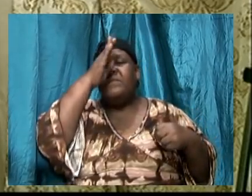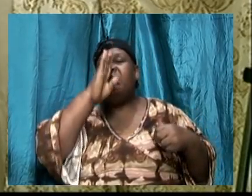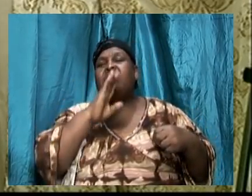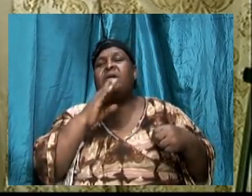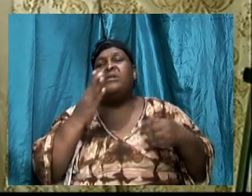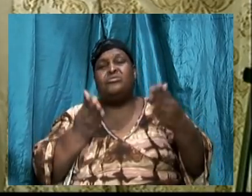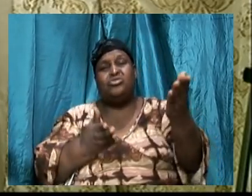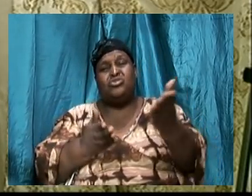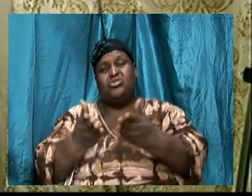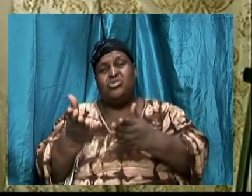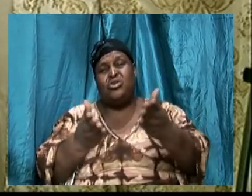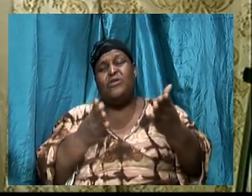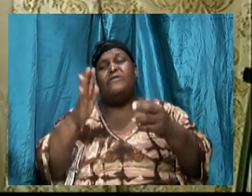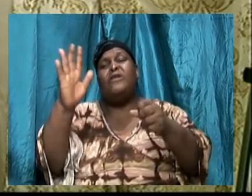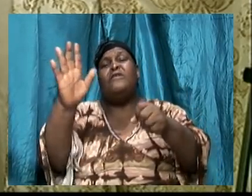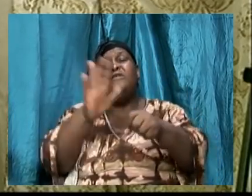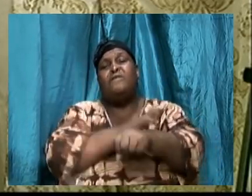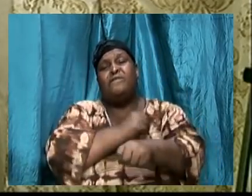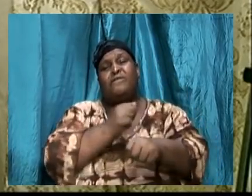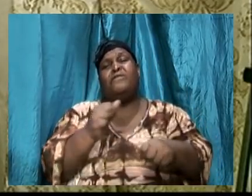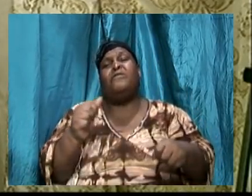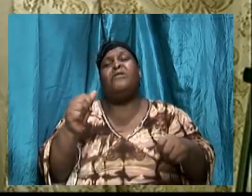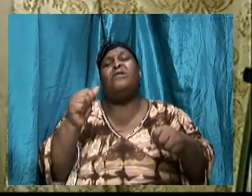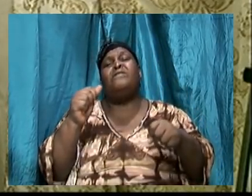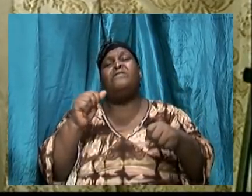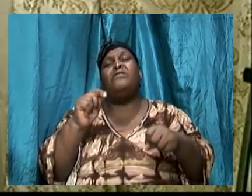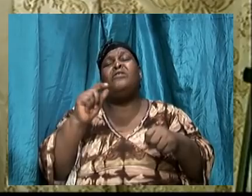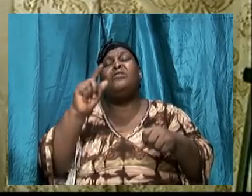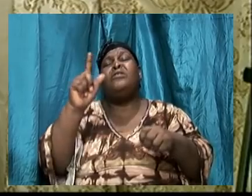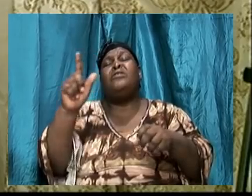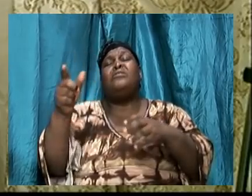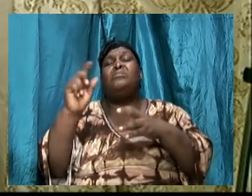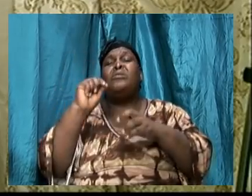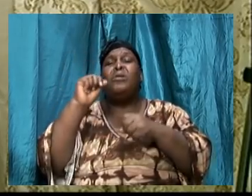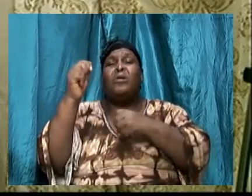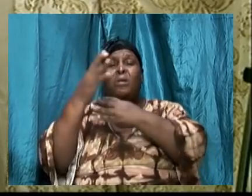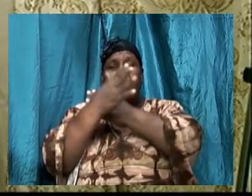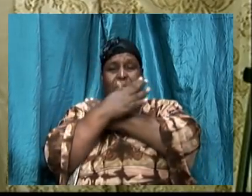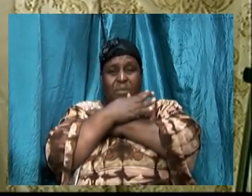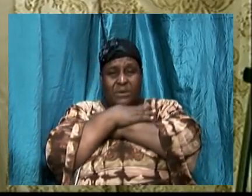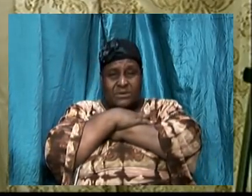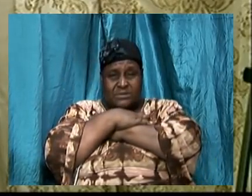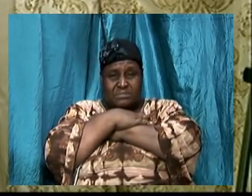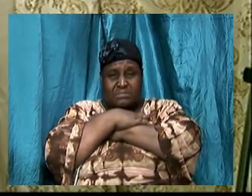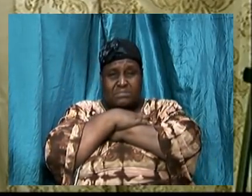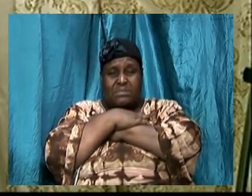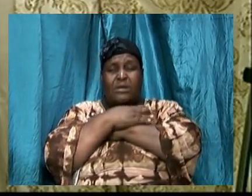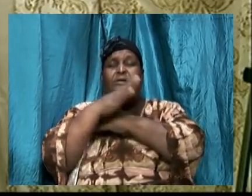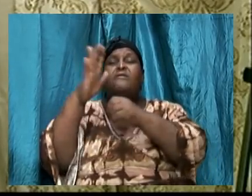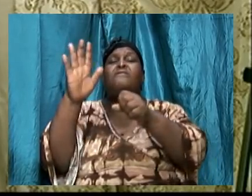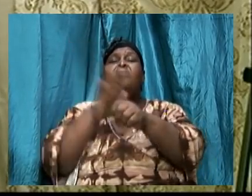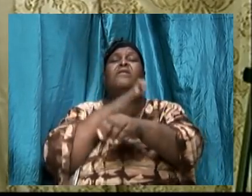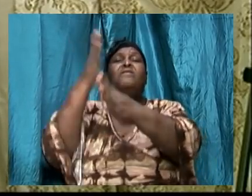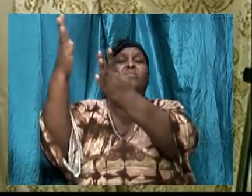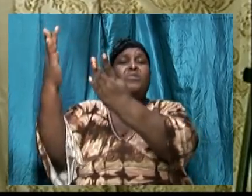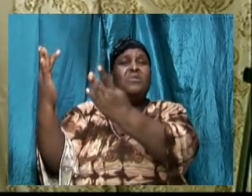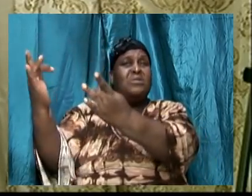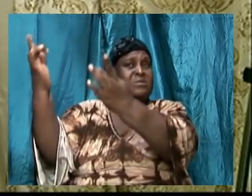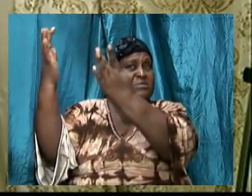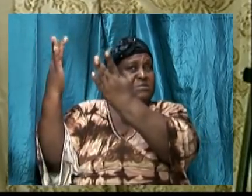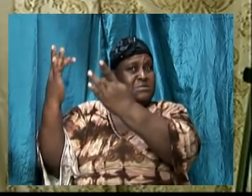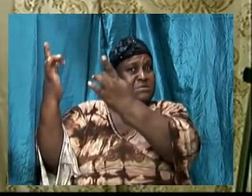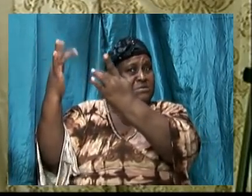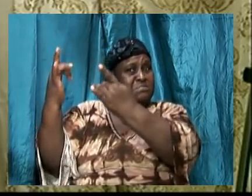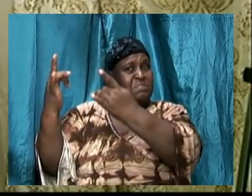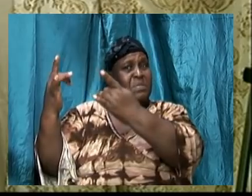-suffering. And once we decide to realign ourselves and walk